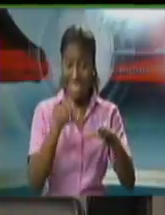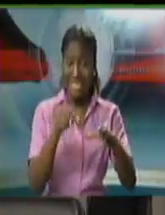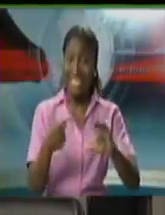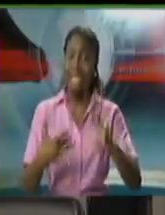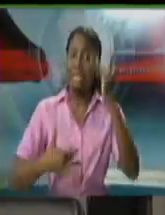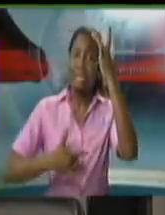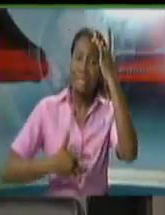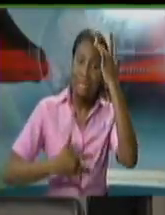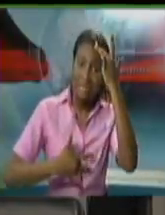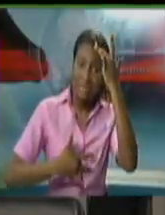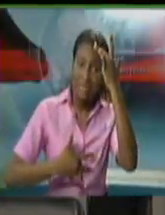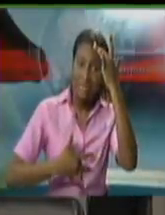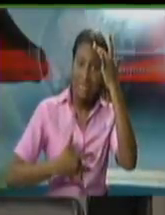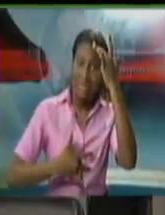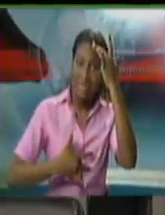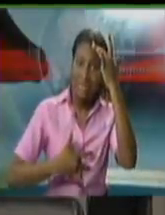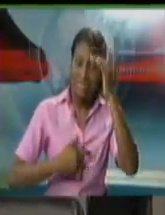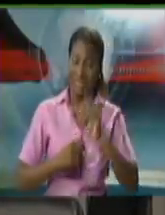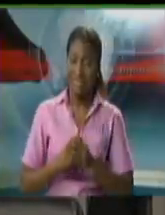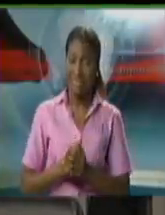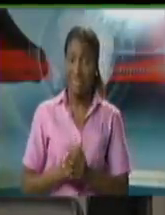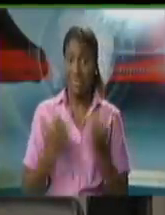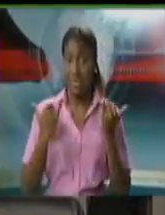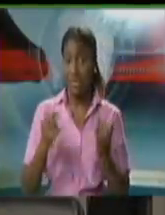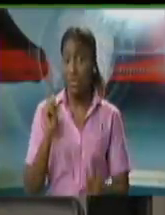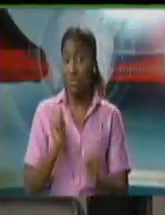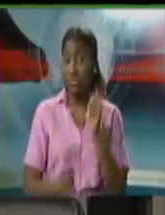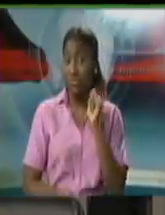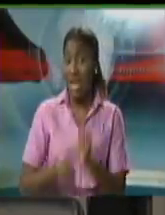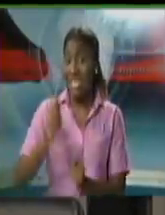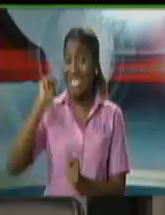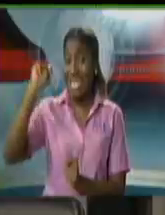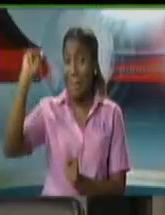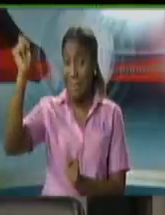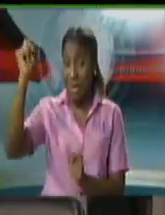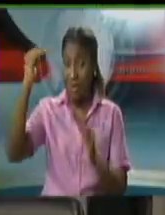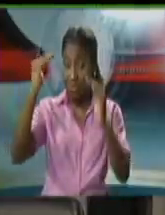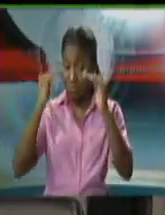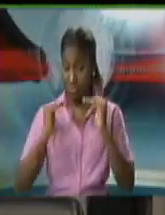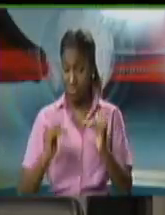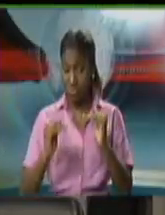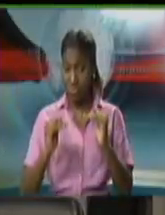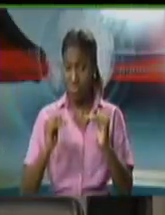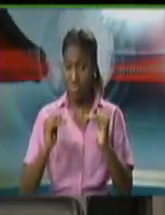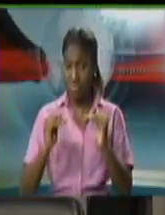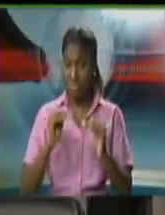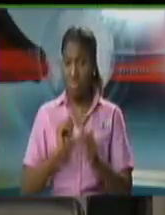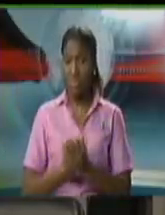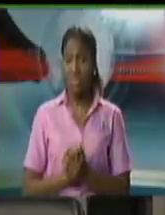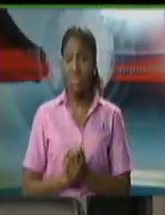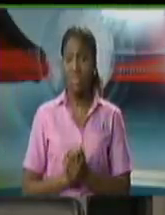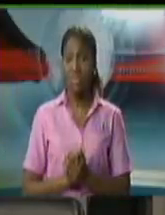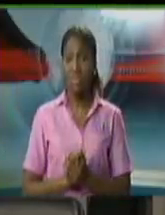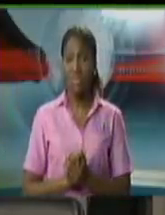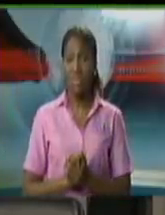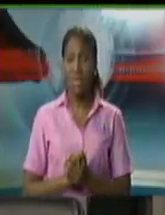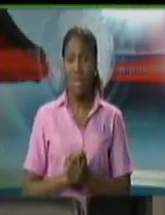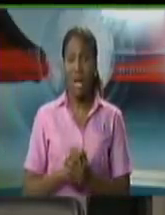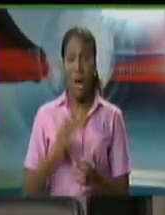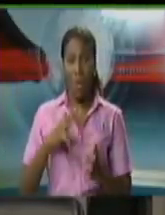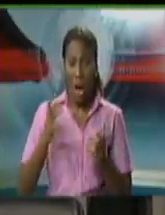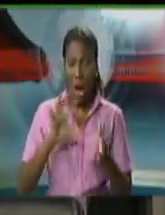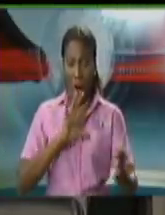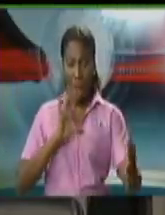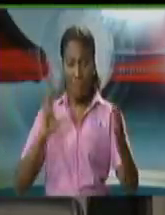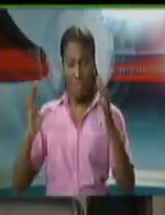At that time, Trinidad and Tobago's caseload per million was 64. How the global